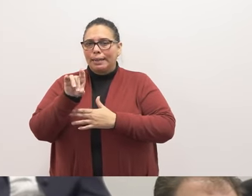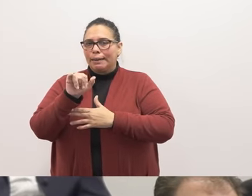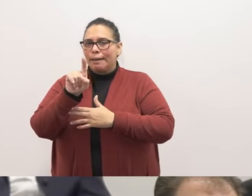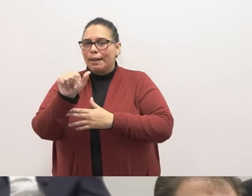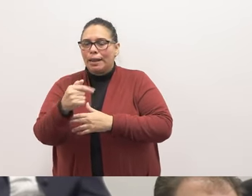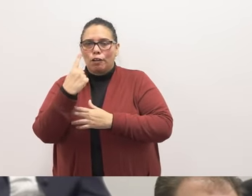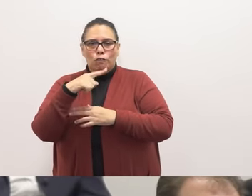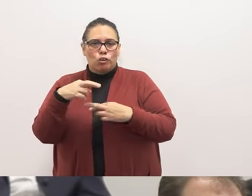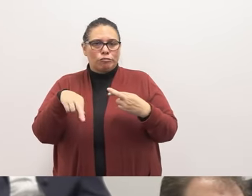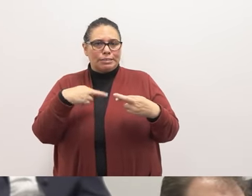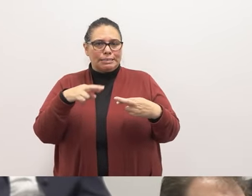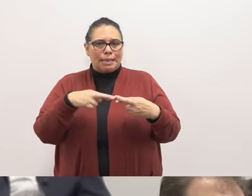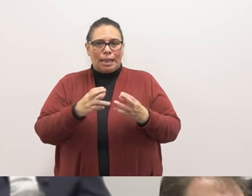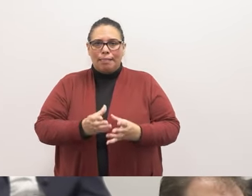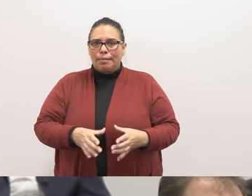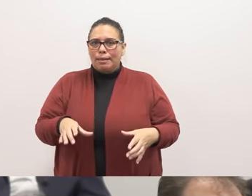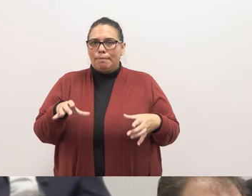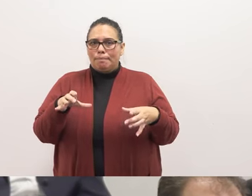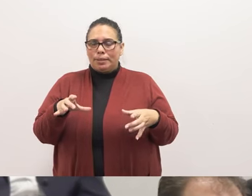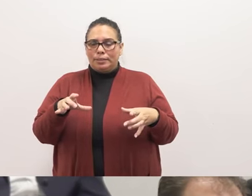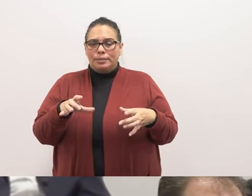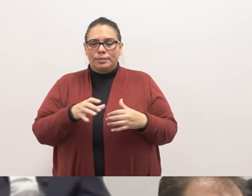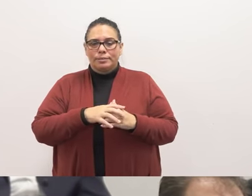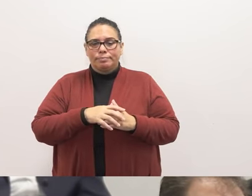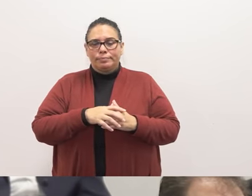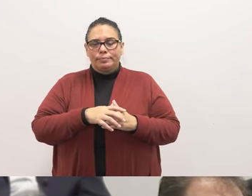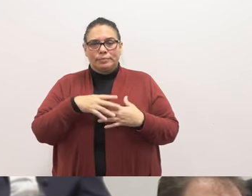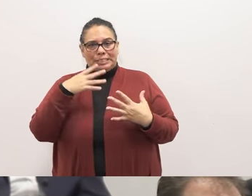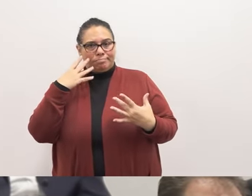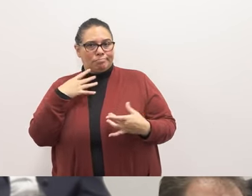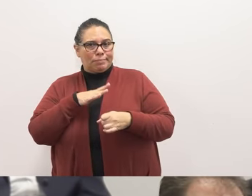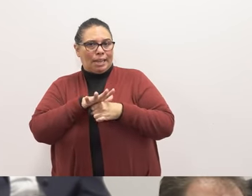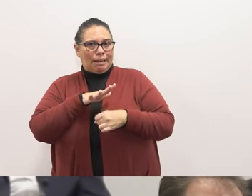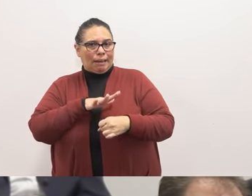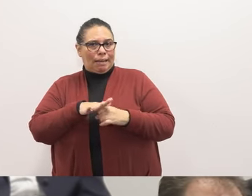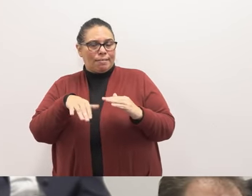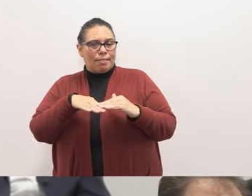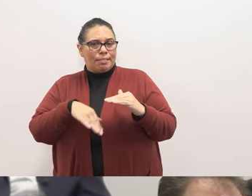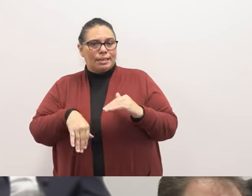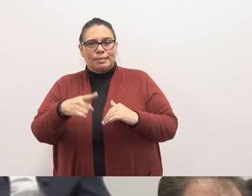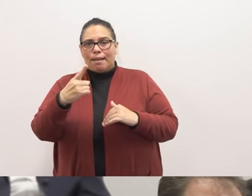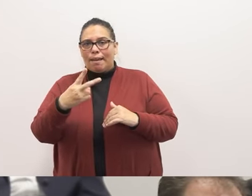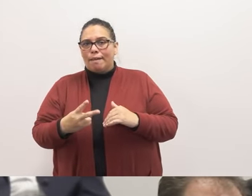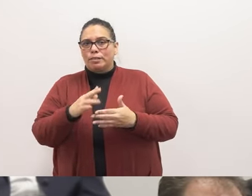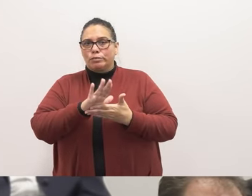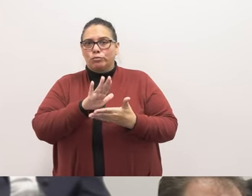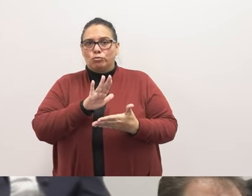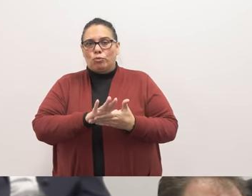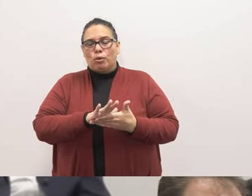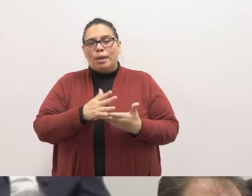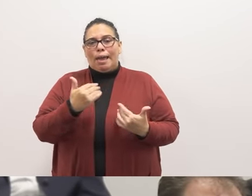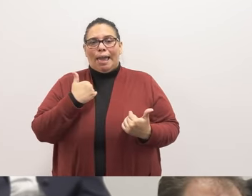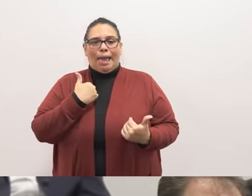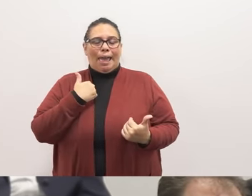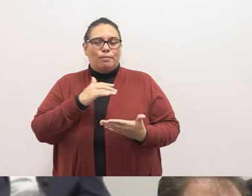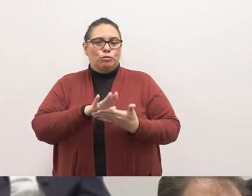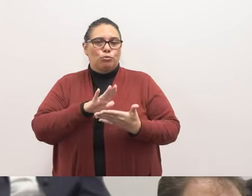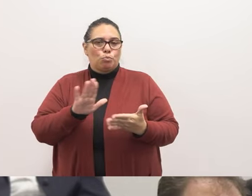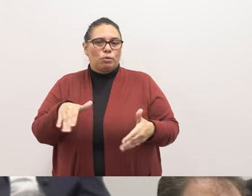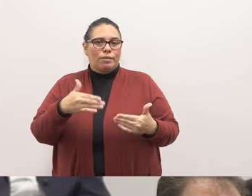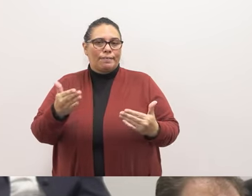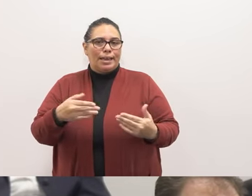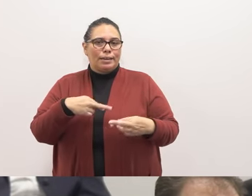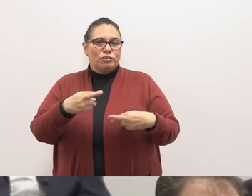recycling bins. And sadly enough, less than half of the schools on our campus had school-provided recycling